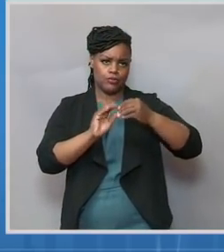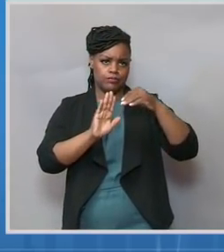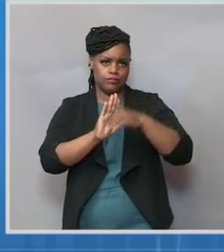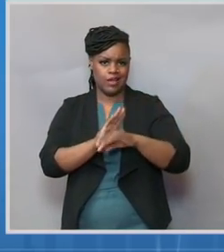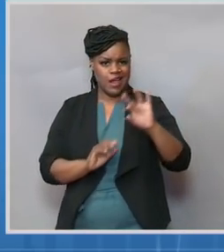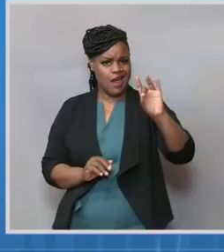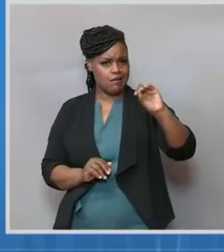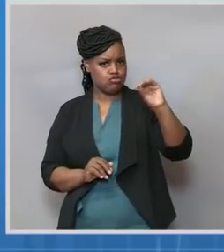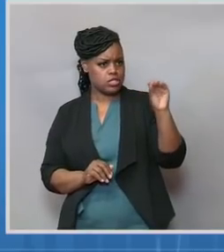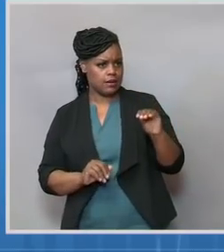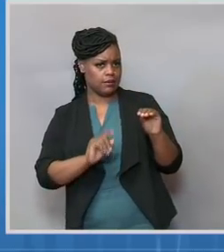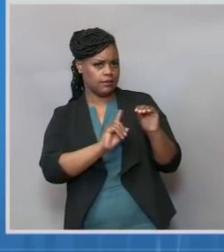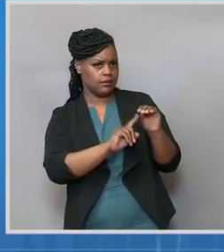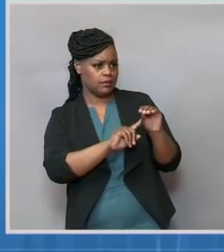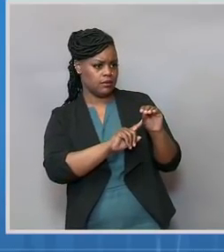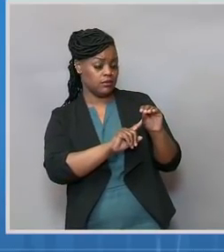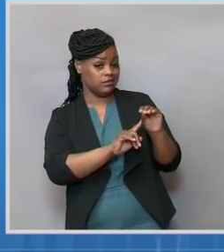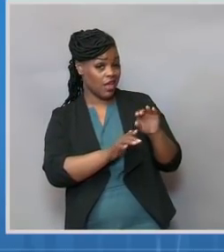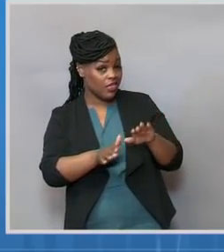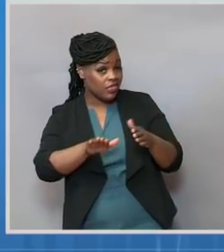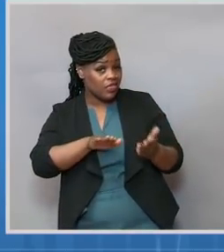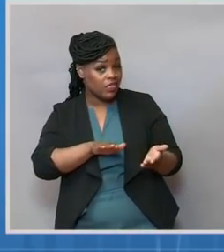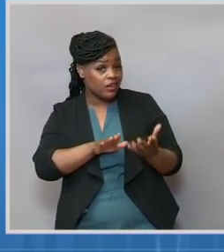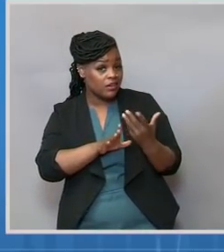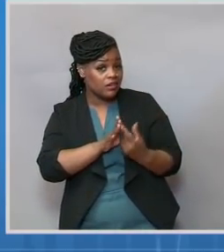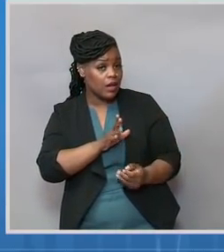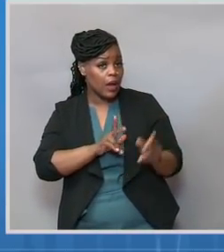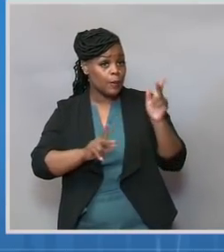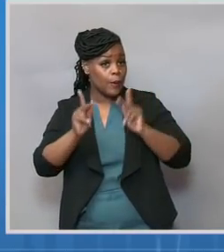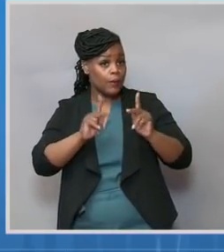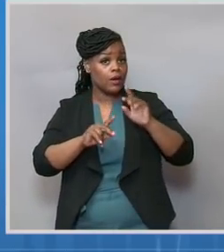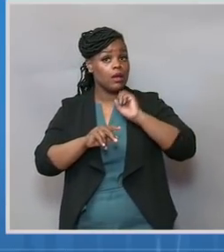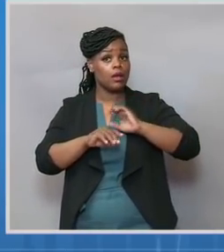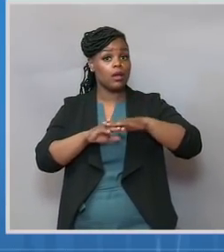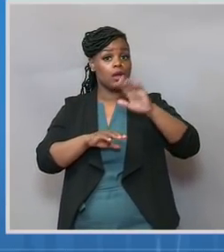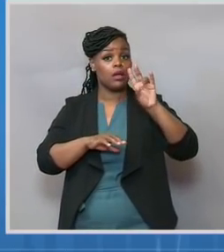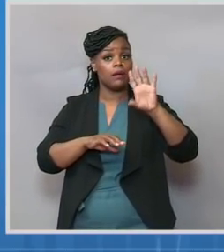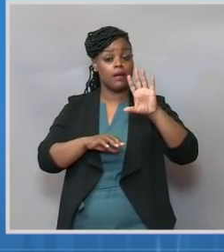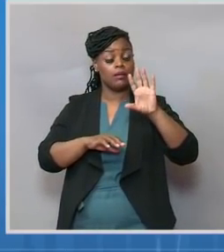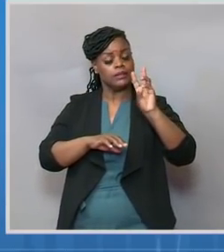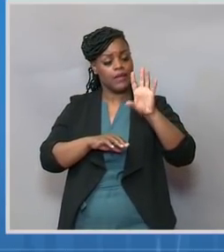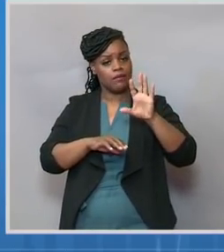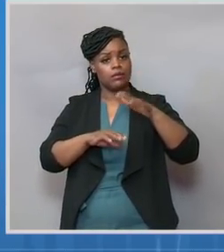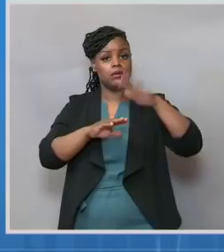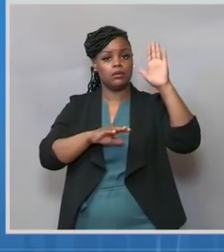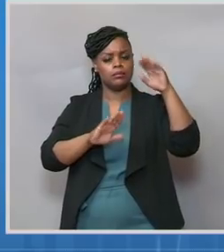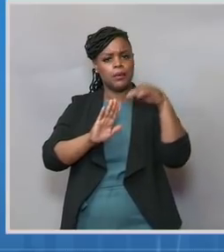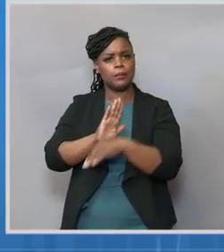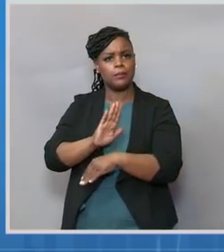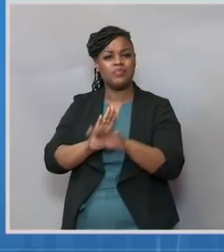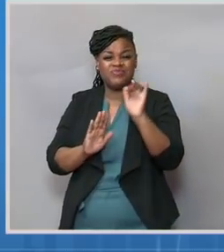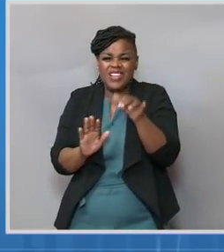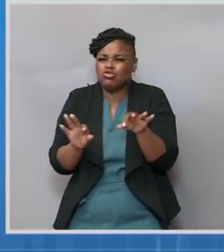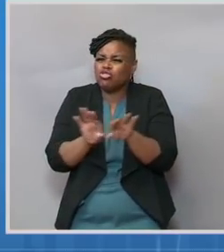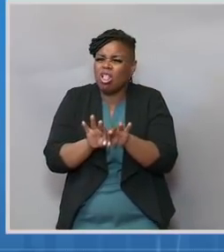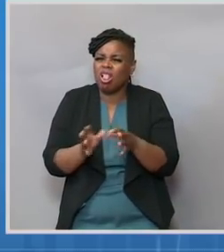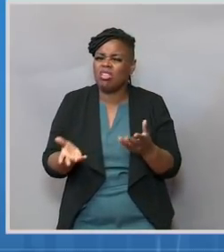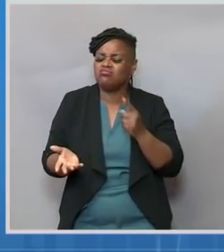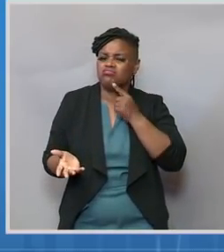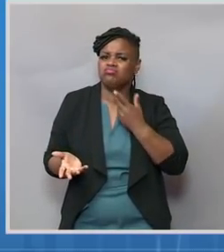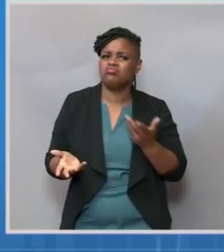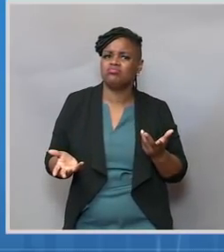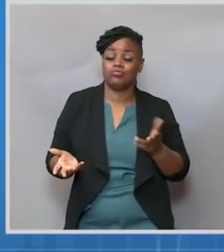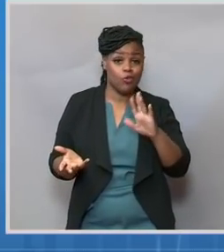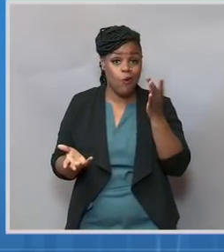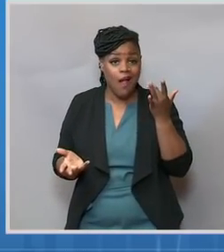in deaths for people over 65. That's so critical because, sadly, people over 65 accounted for 80